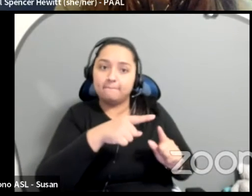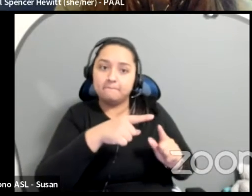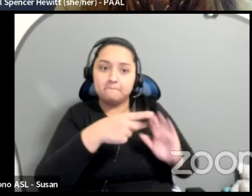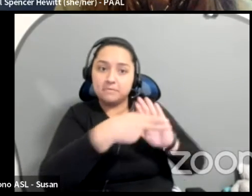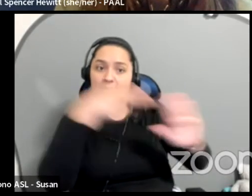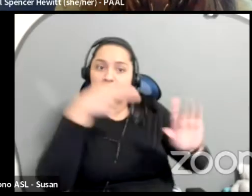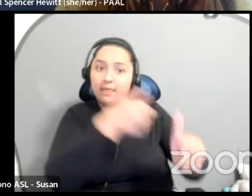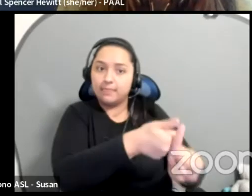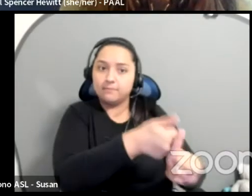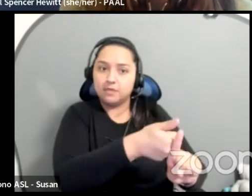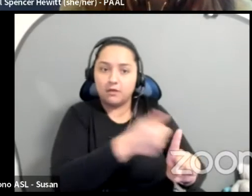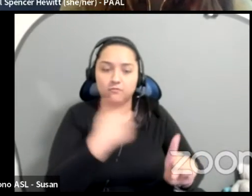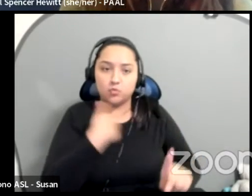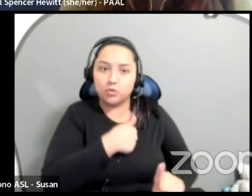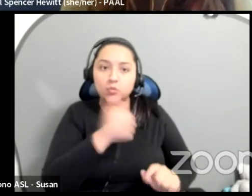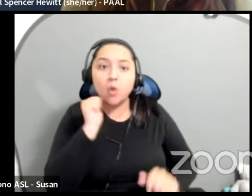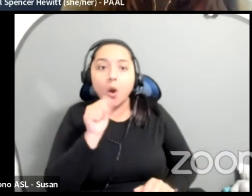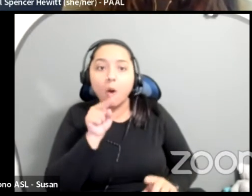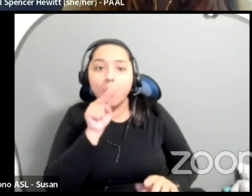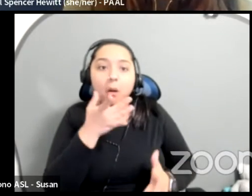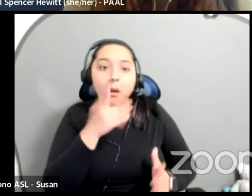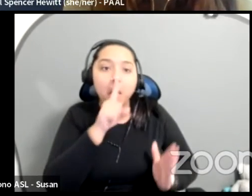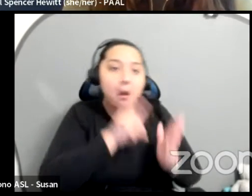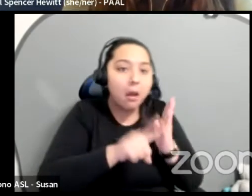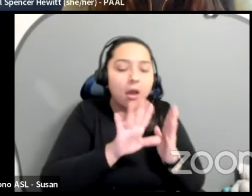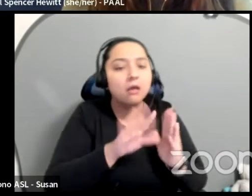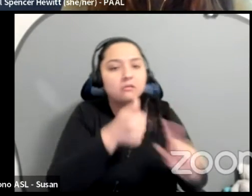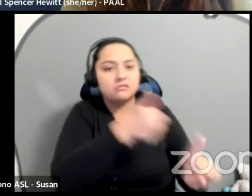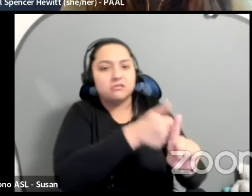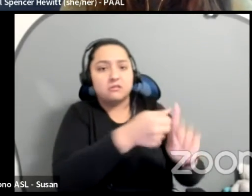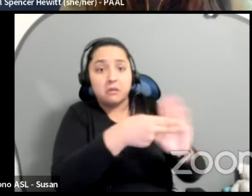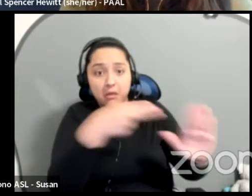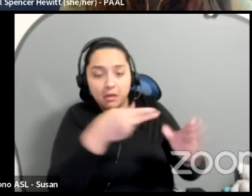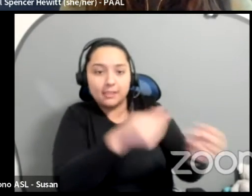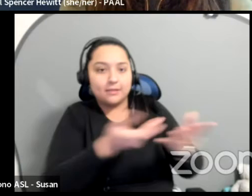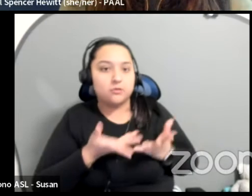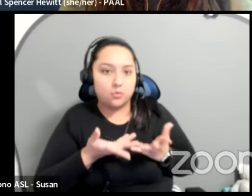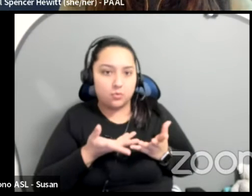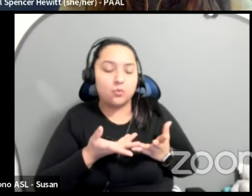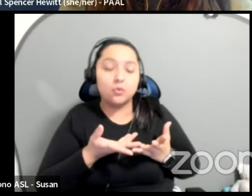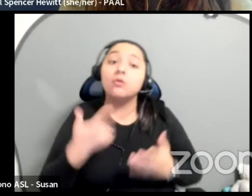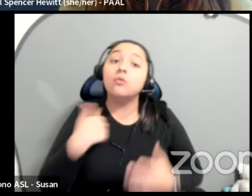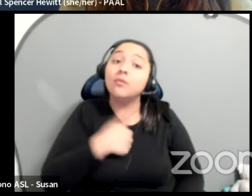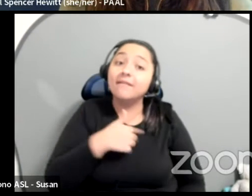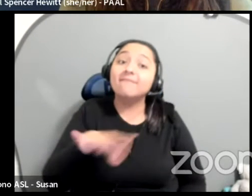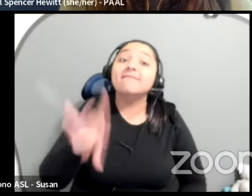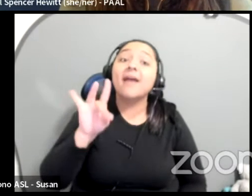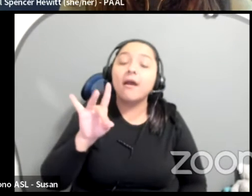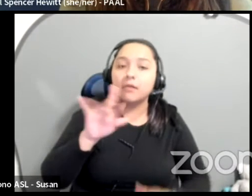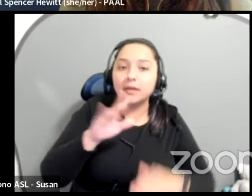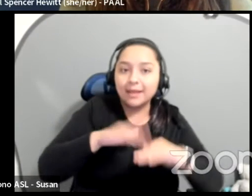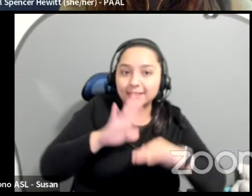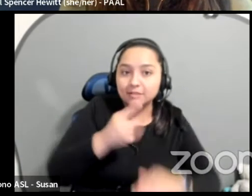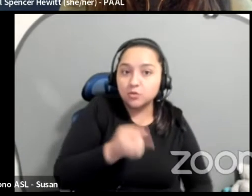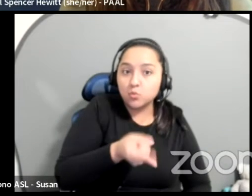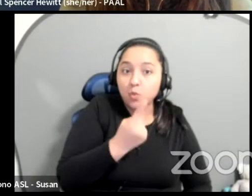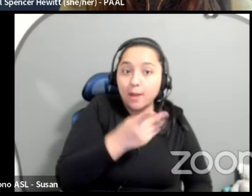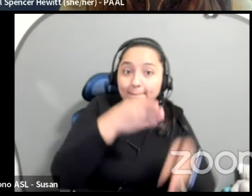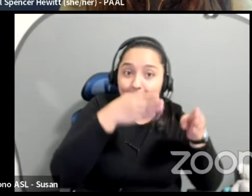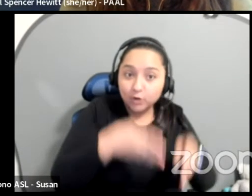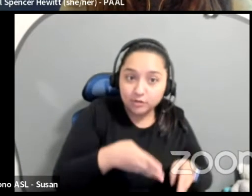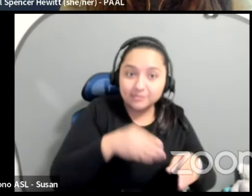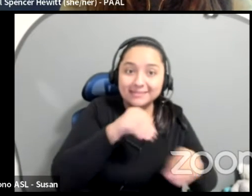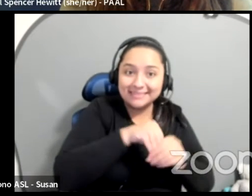you, you tell us. Right. And actually through the survey, we found at least one member of the team who we previously weren't aware